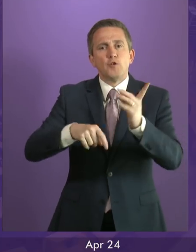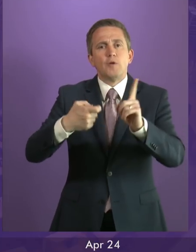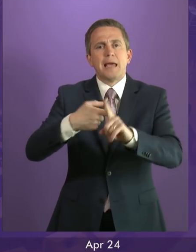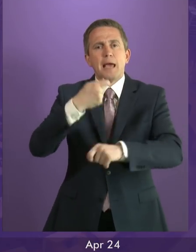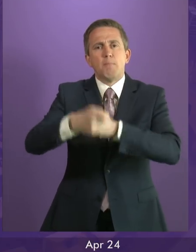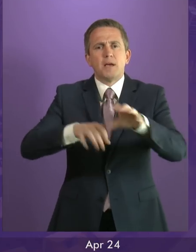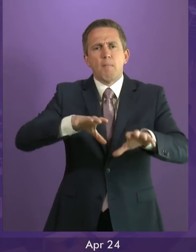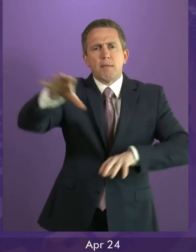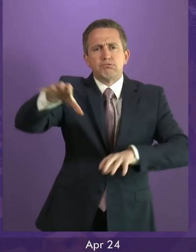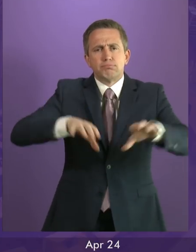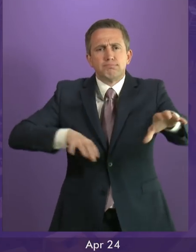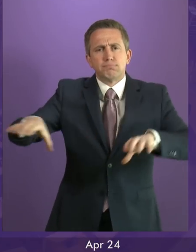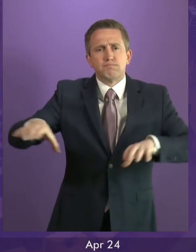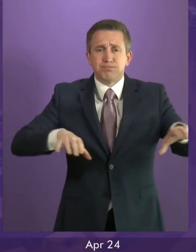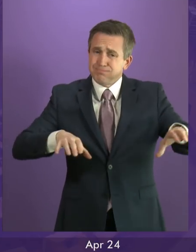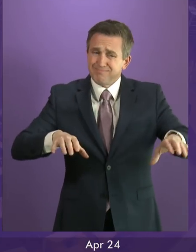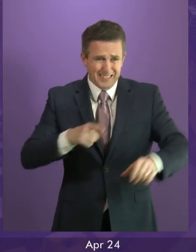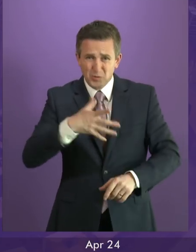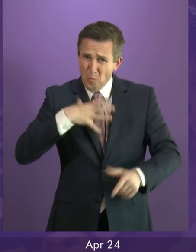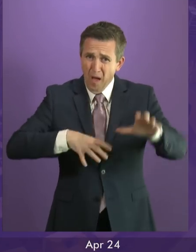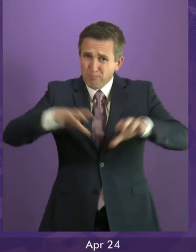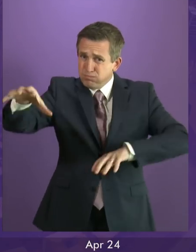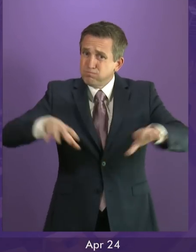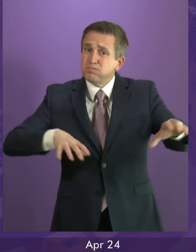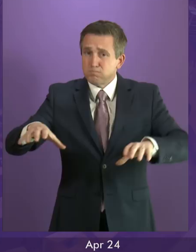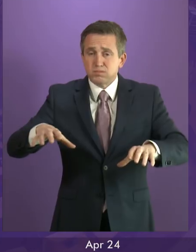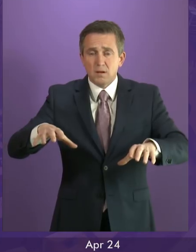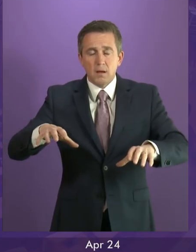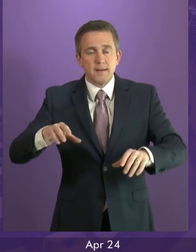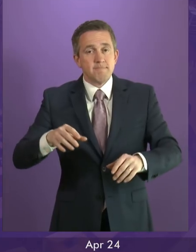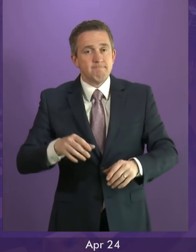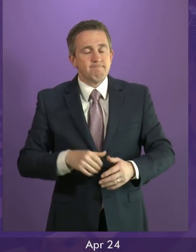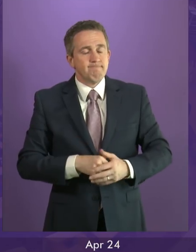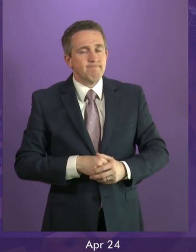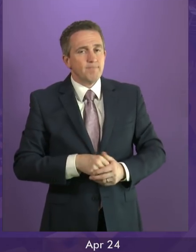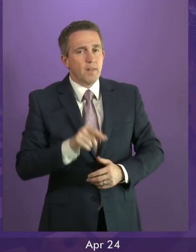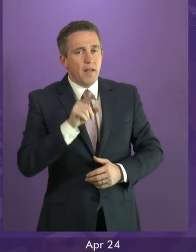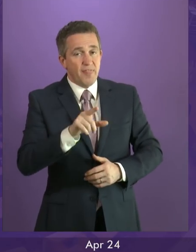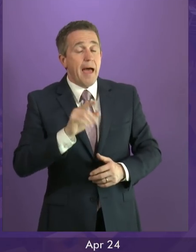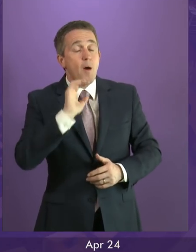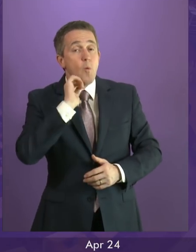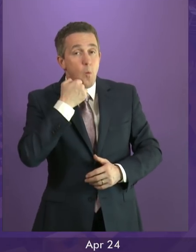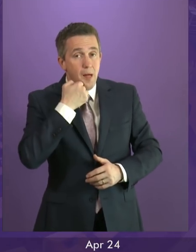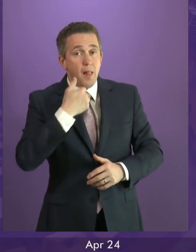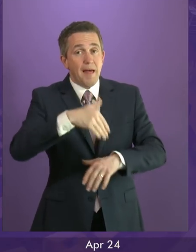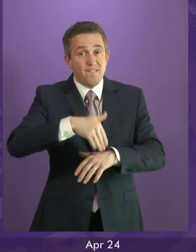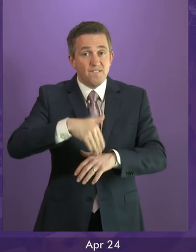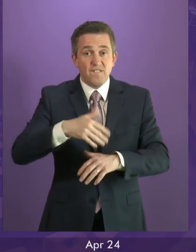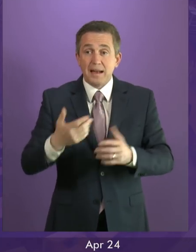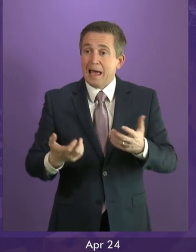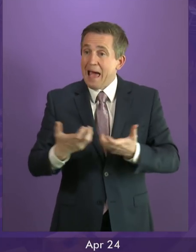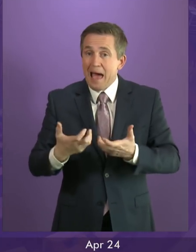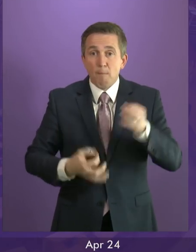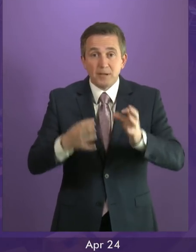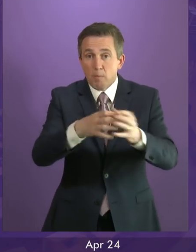dividing our United Kingdom totally undermines her siren calls for reaching agreement with other parties across the